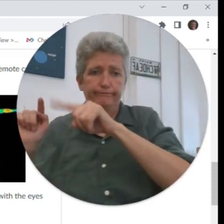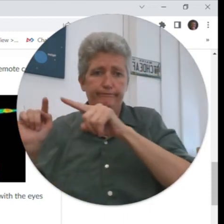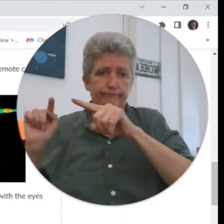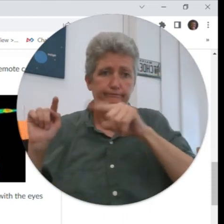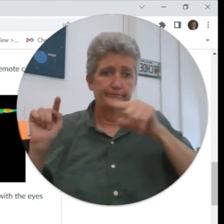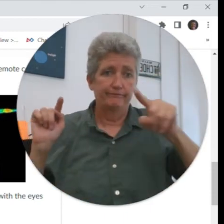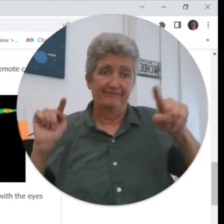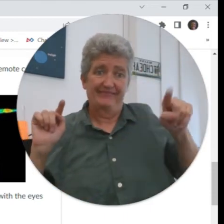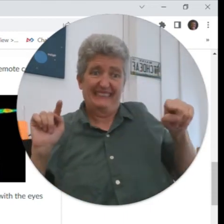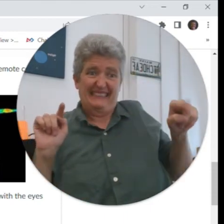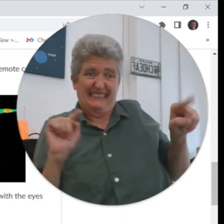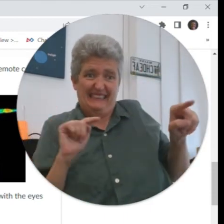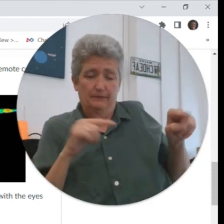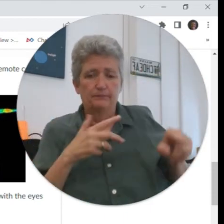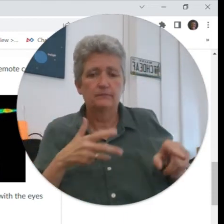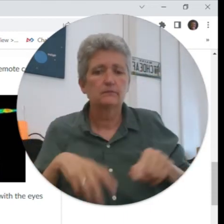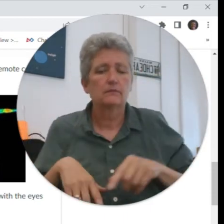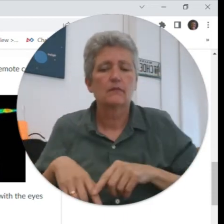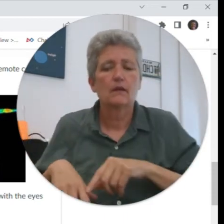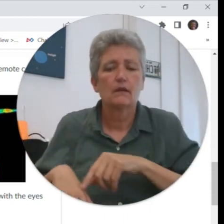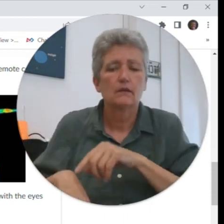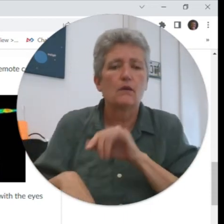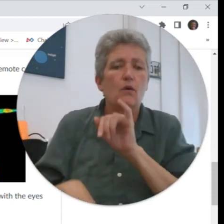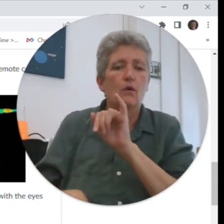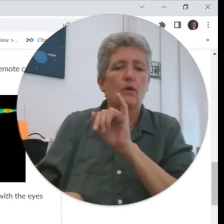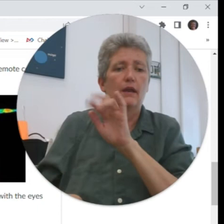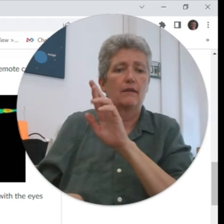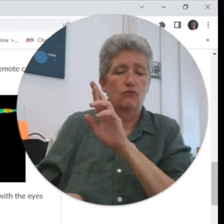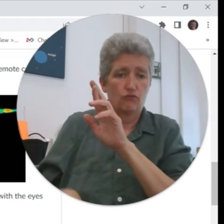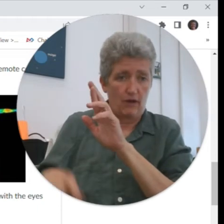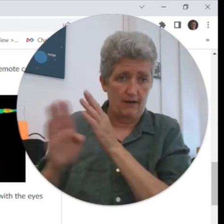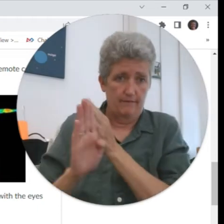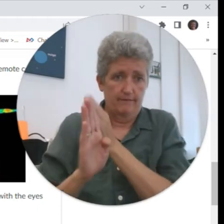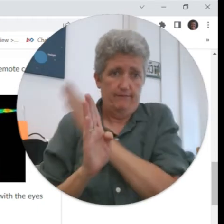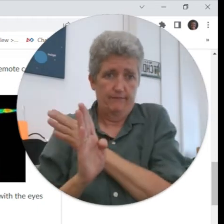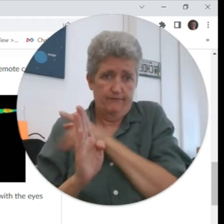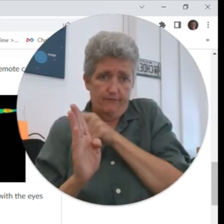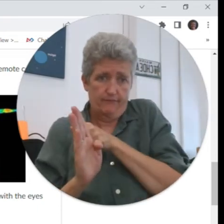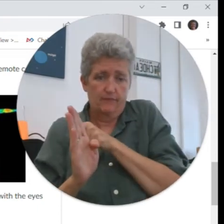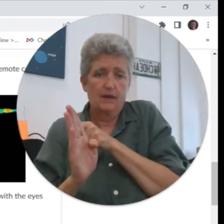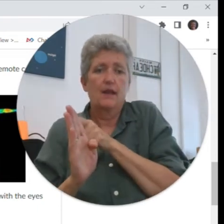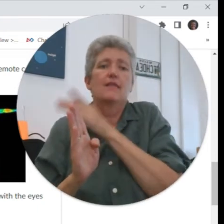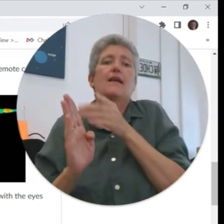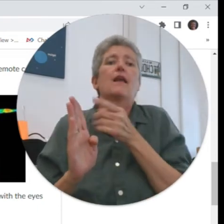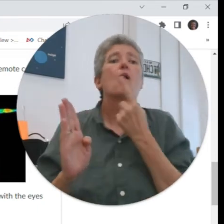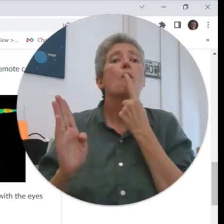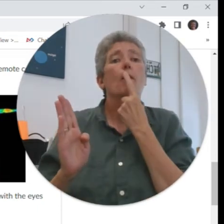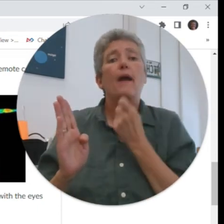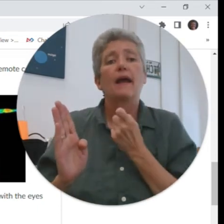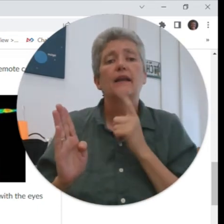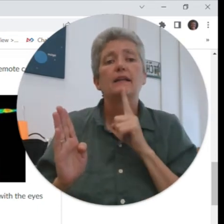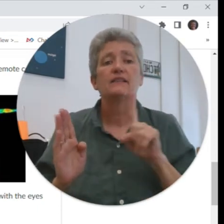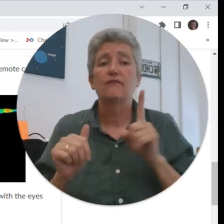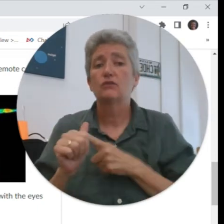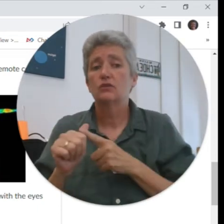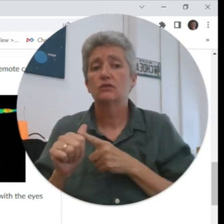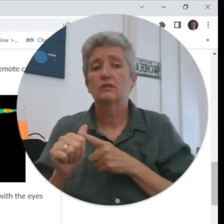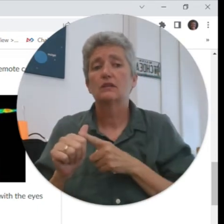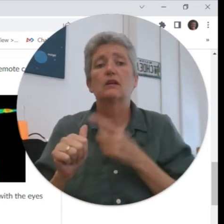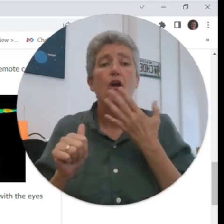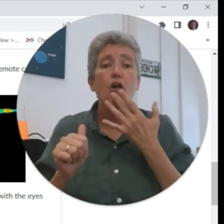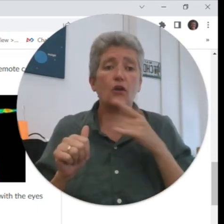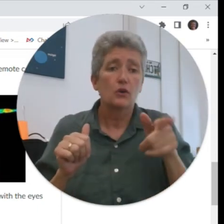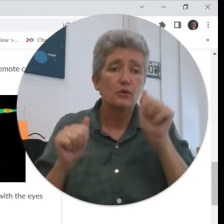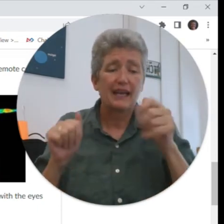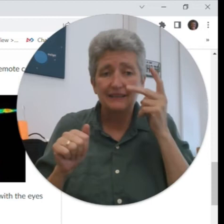between infrared and ultraviolet is the visible light that infrared is right before the the